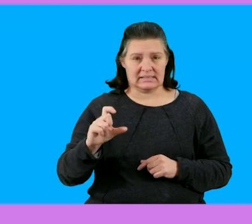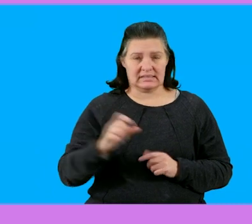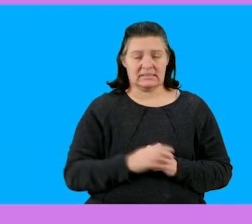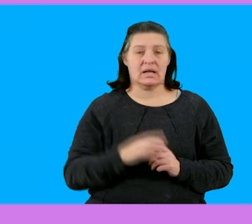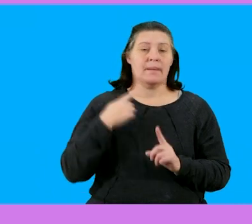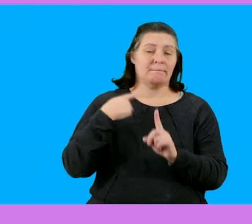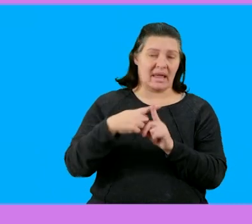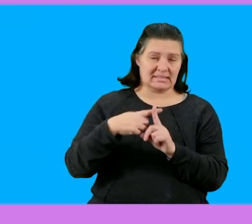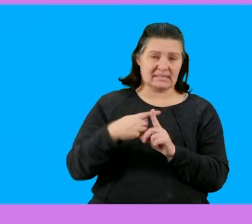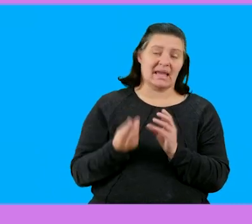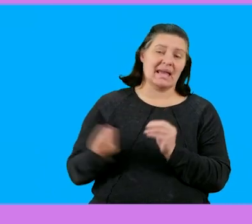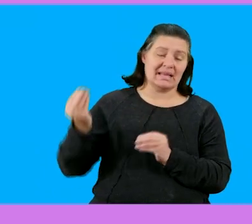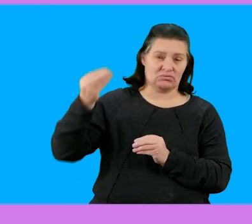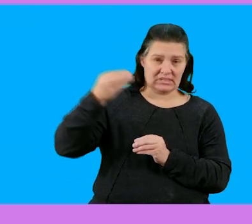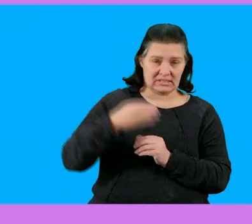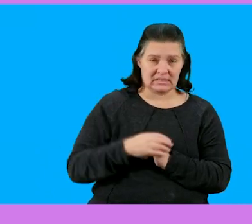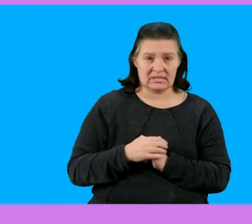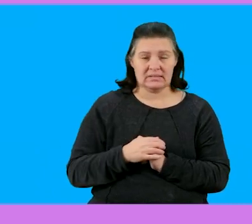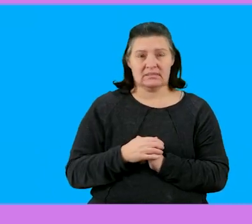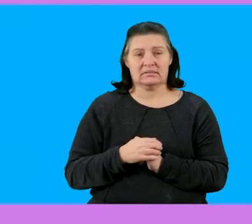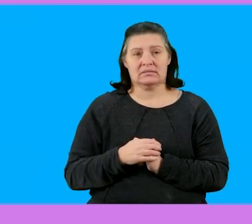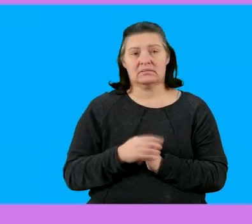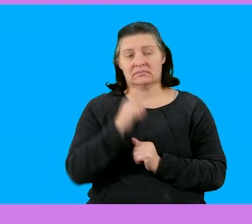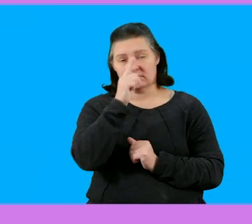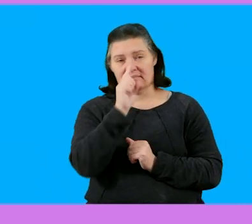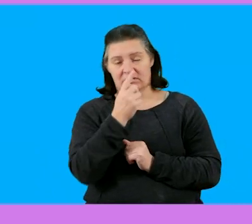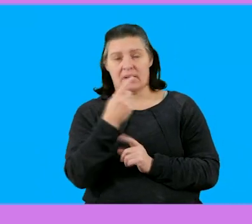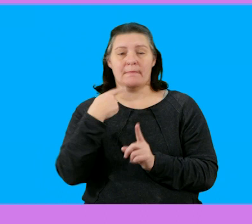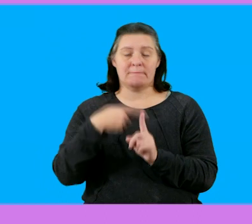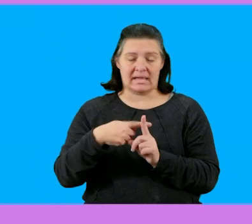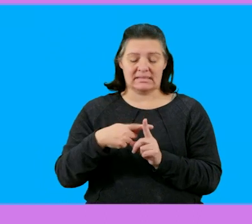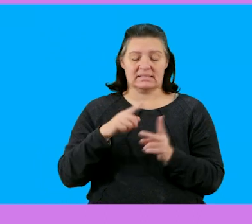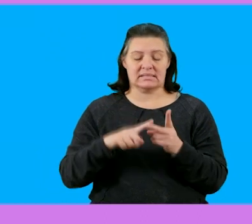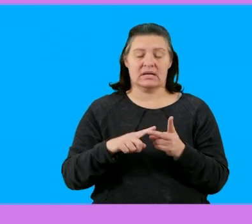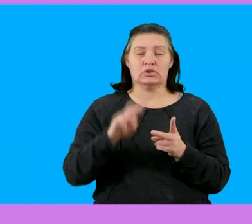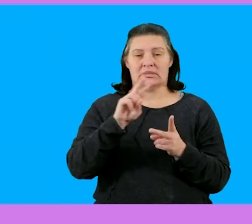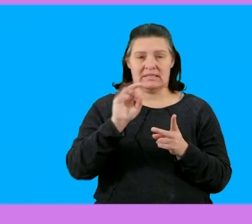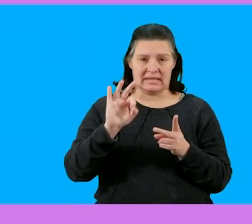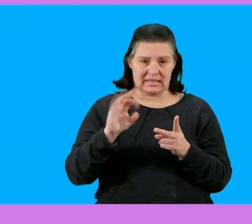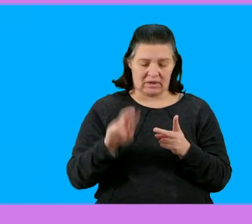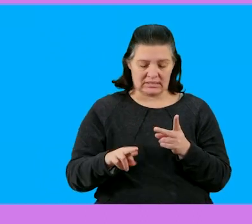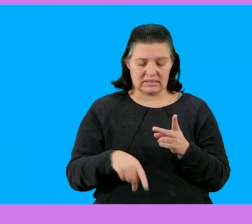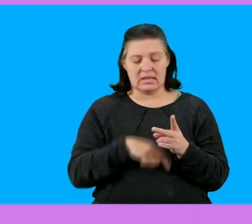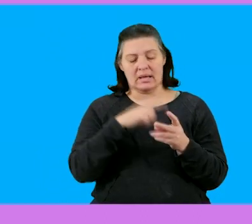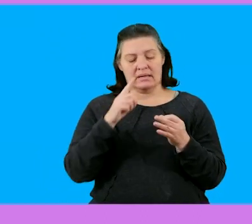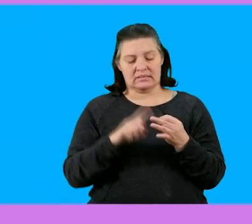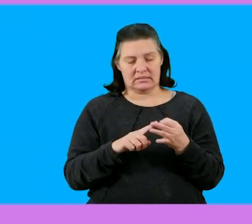plus the interest here the first interest plus the 23,000 rent